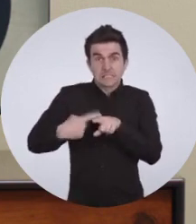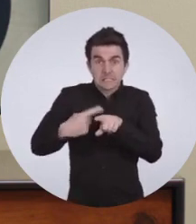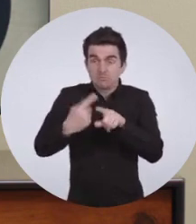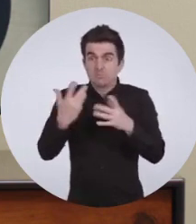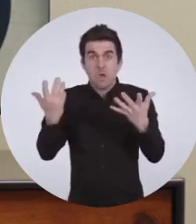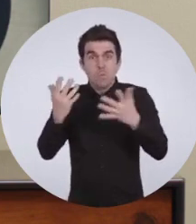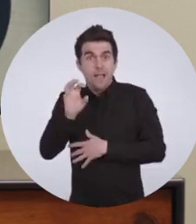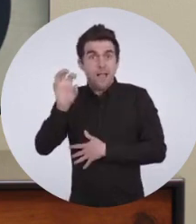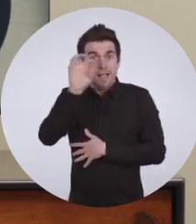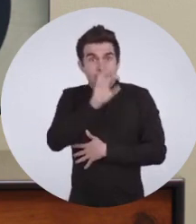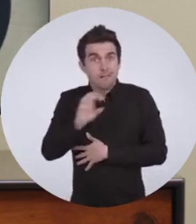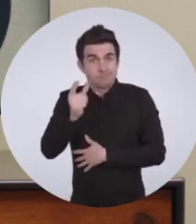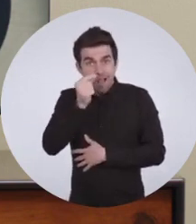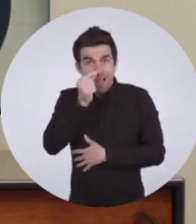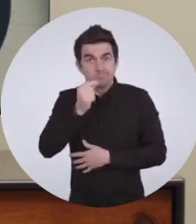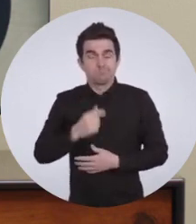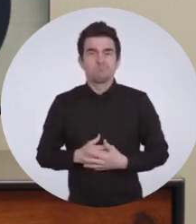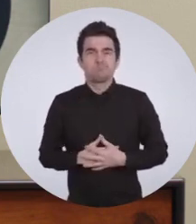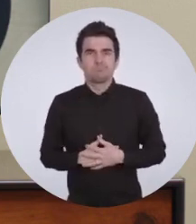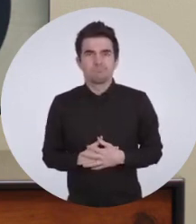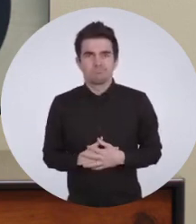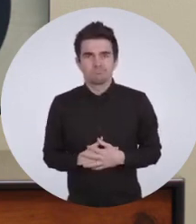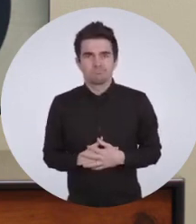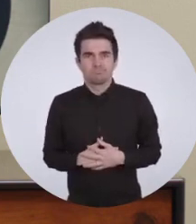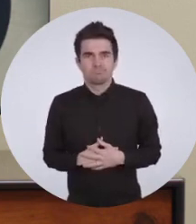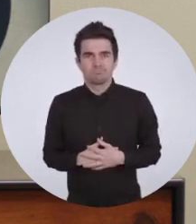speed, and position of your Sign Language Guide.